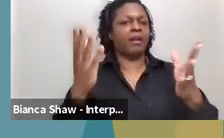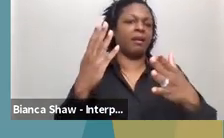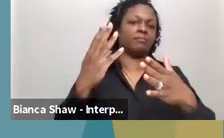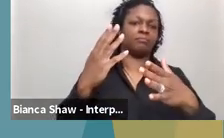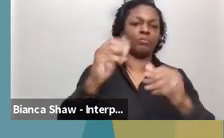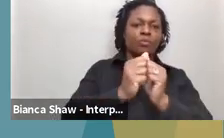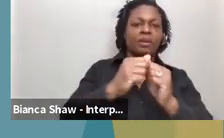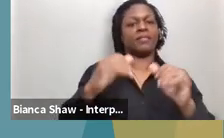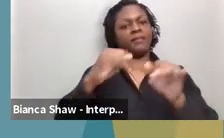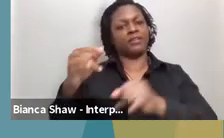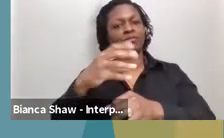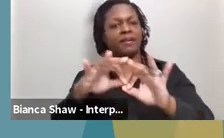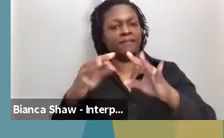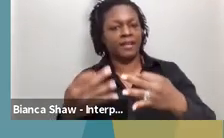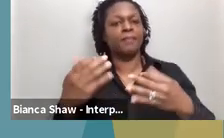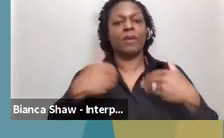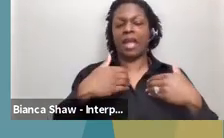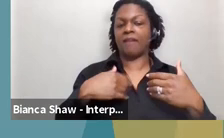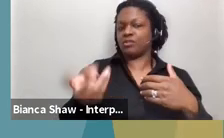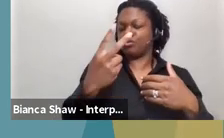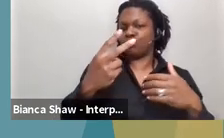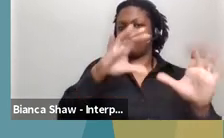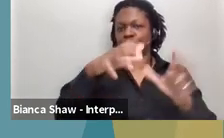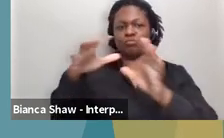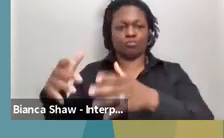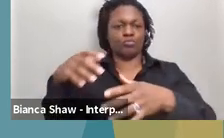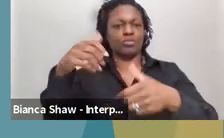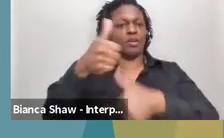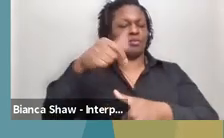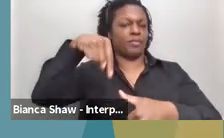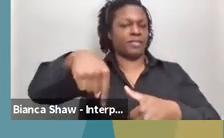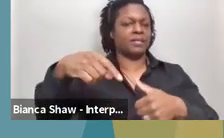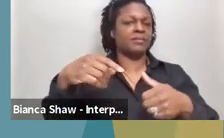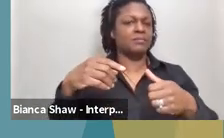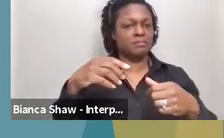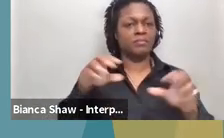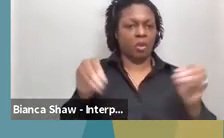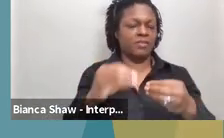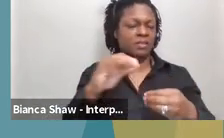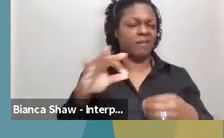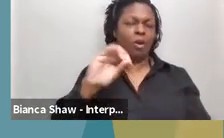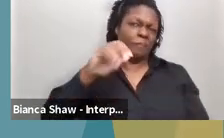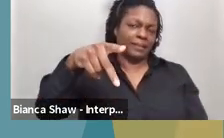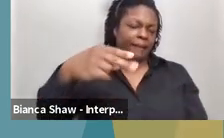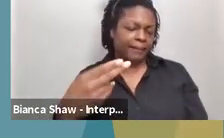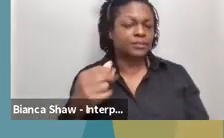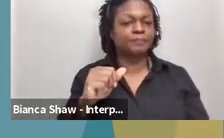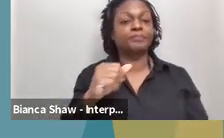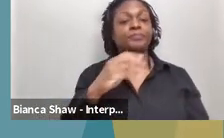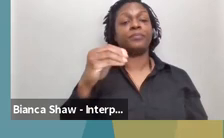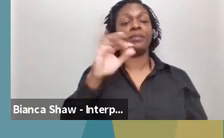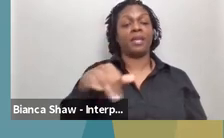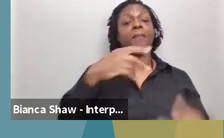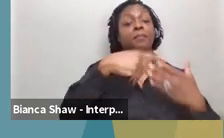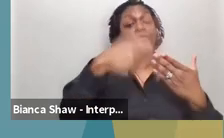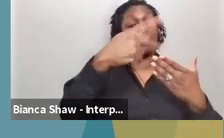housed there. One is the programs and services for children and youth with special health care needs, and the, excuse me, and the other is